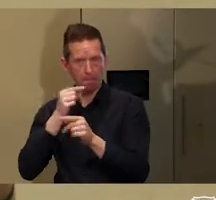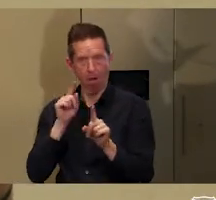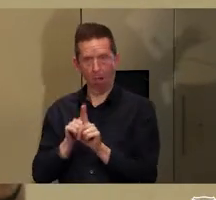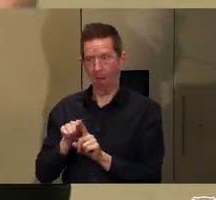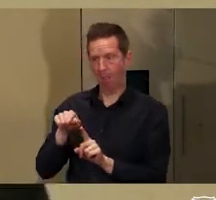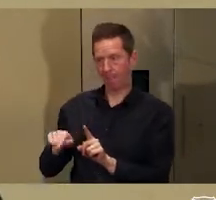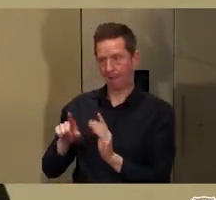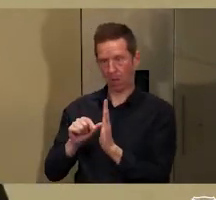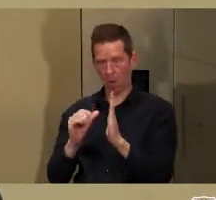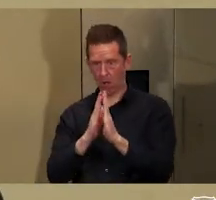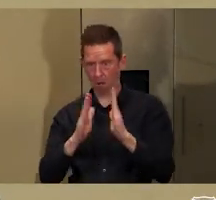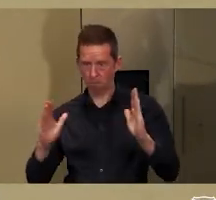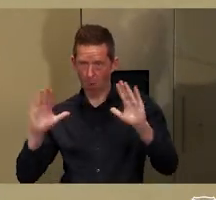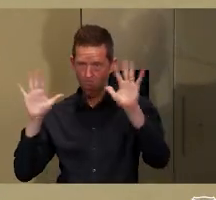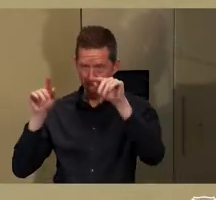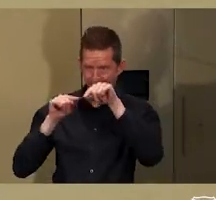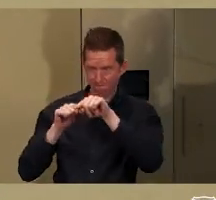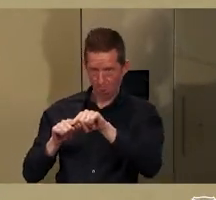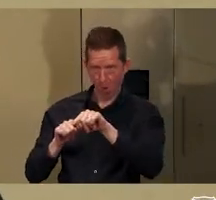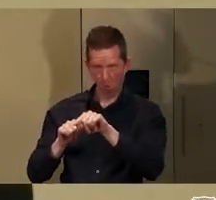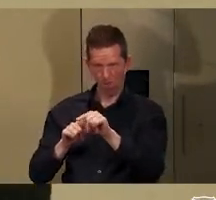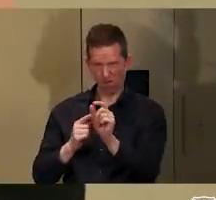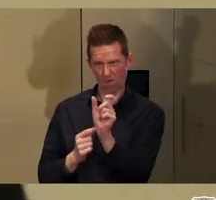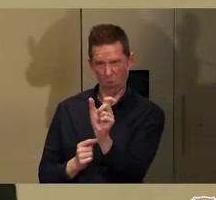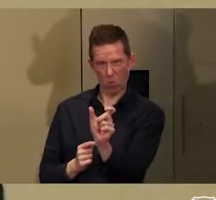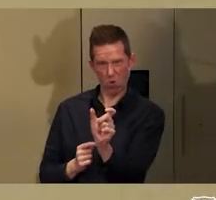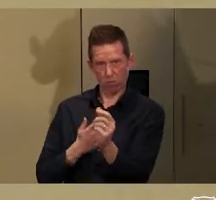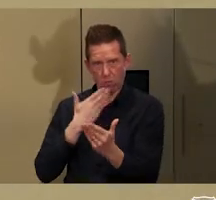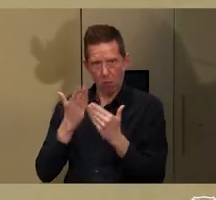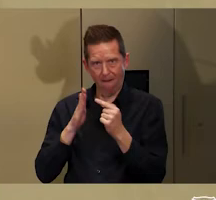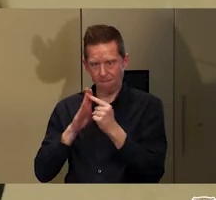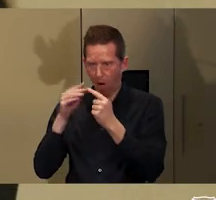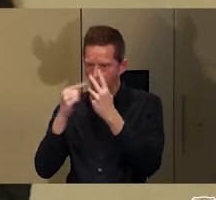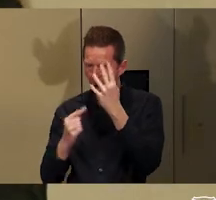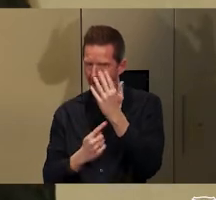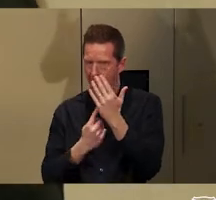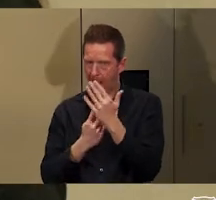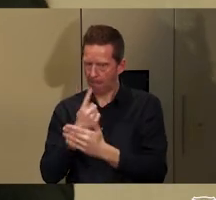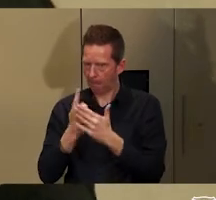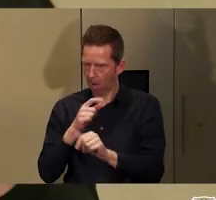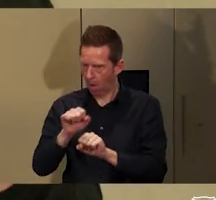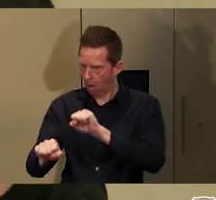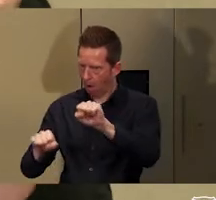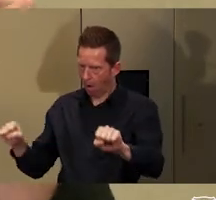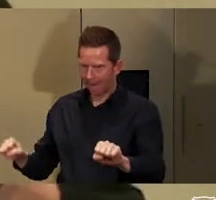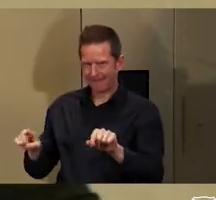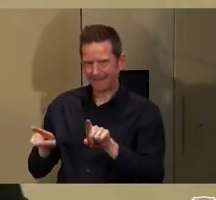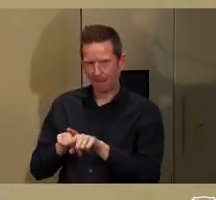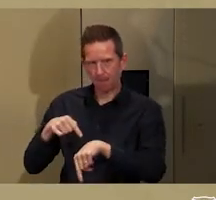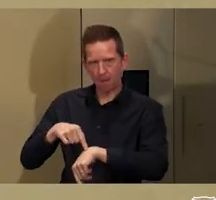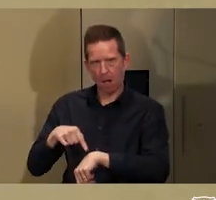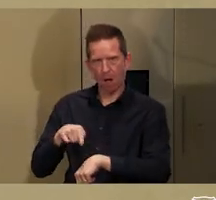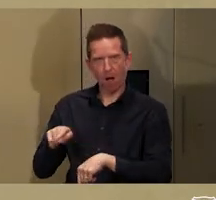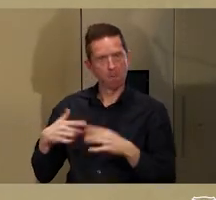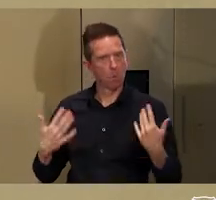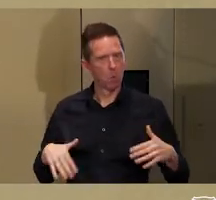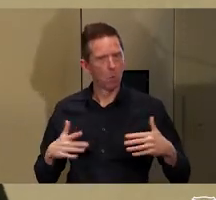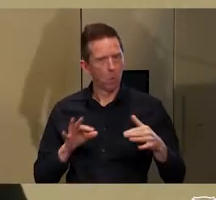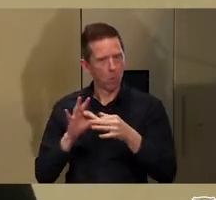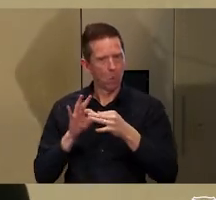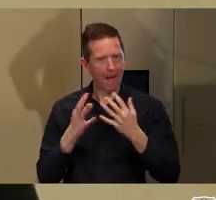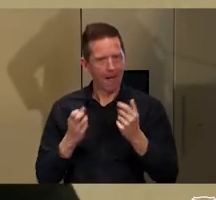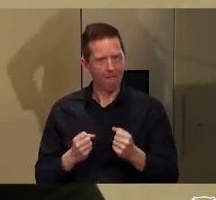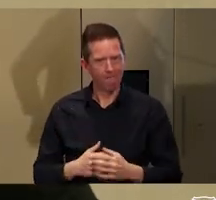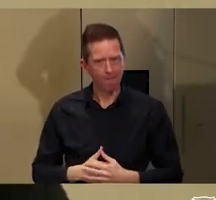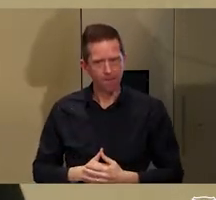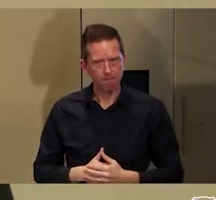in the language through using this one word to refer to all of those three things. We're seeing the relationship. And to get back